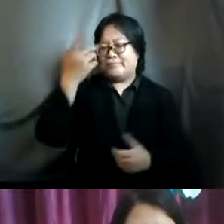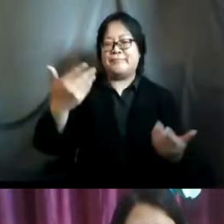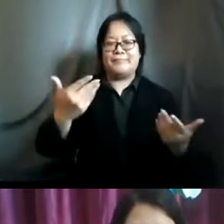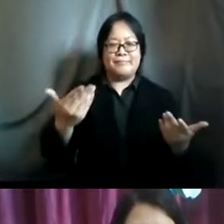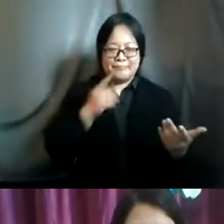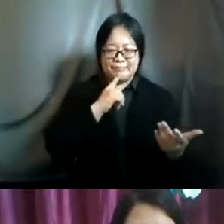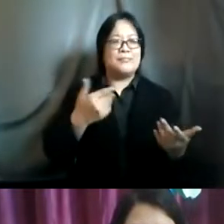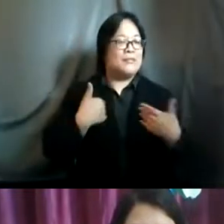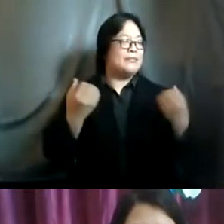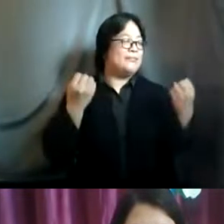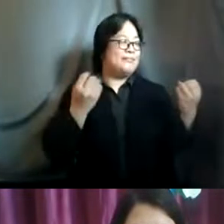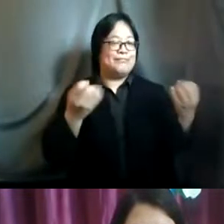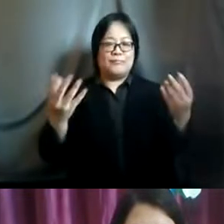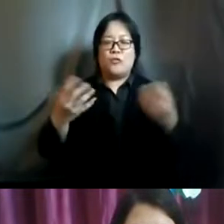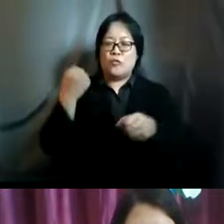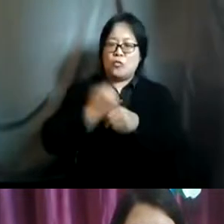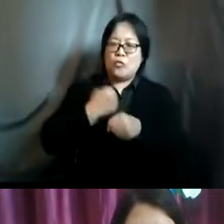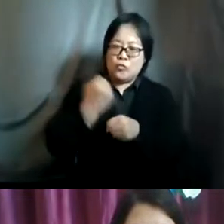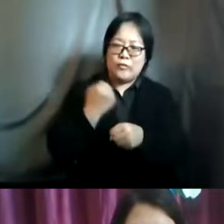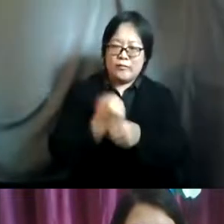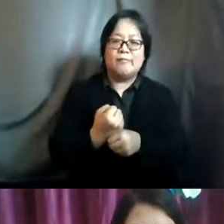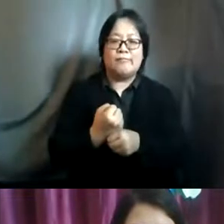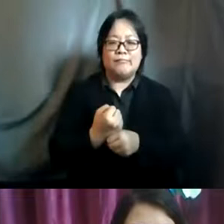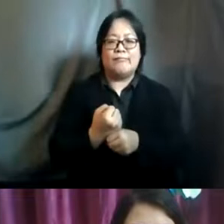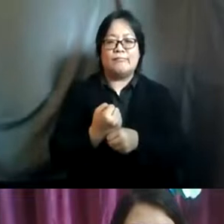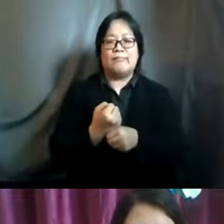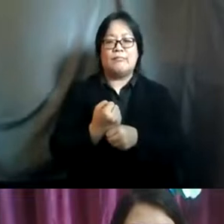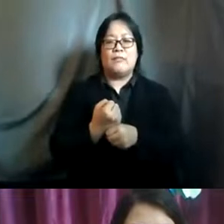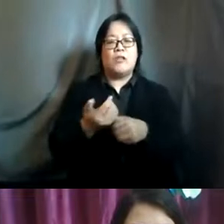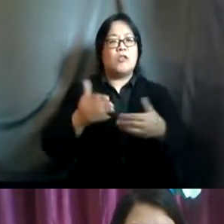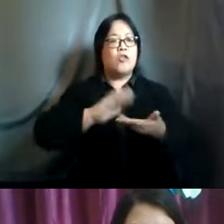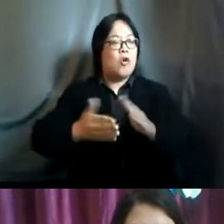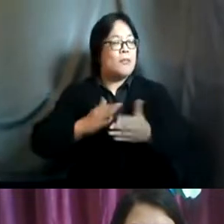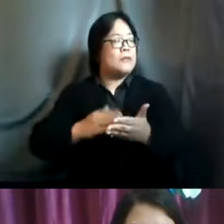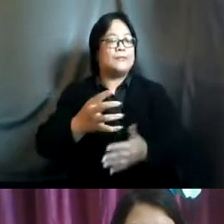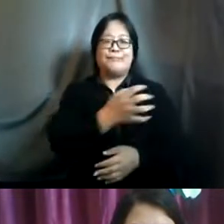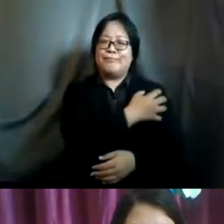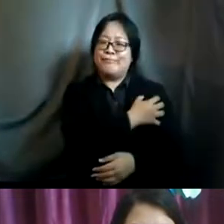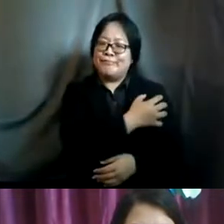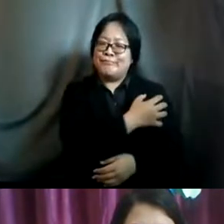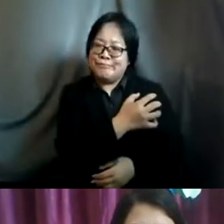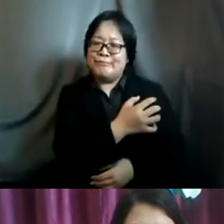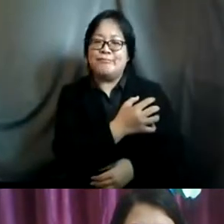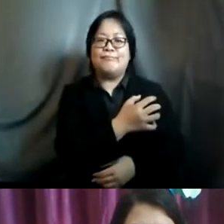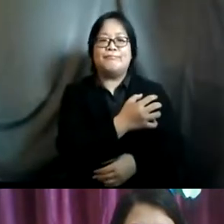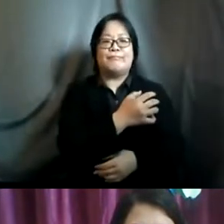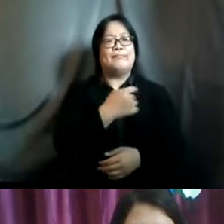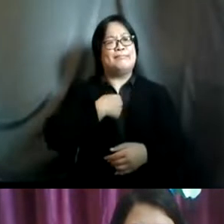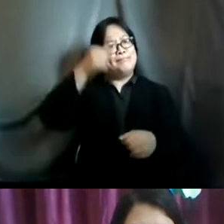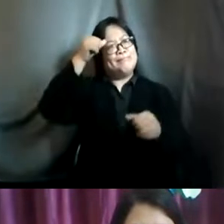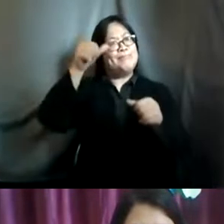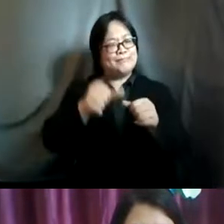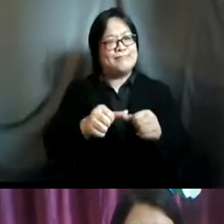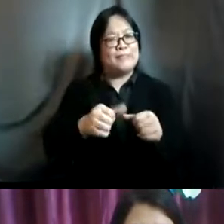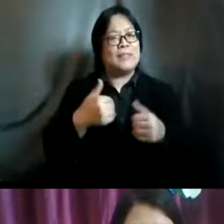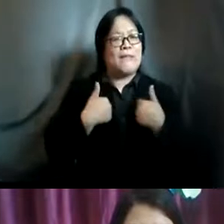a lot of uh work being done around community empowerment initiatives uh i do remember that there are a